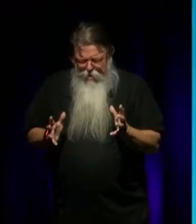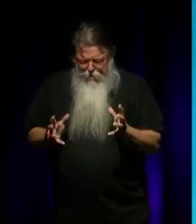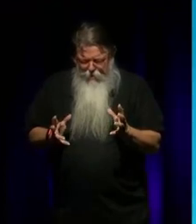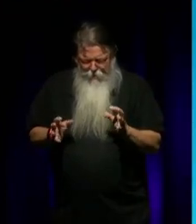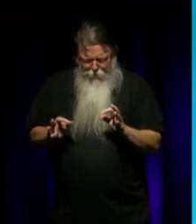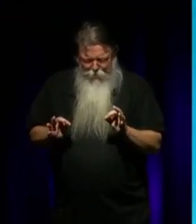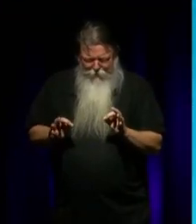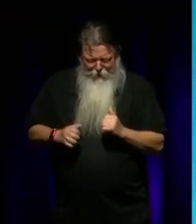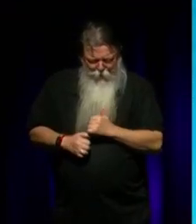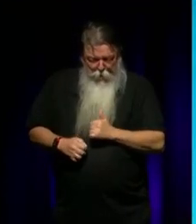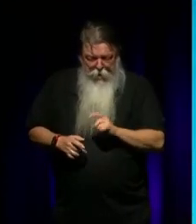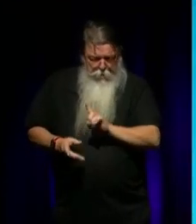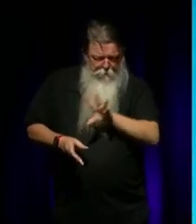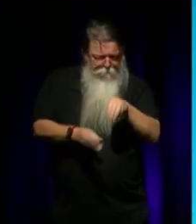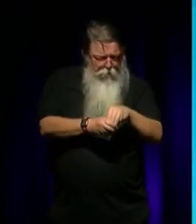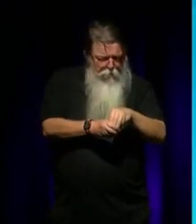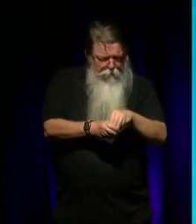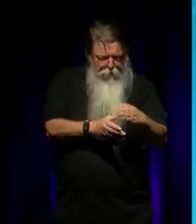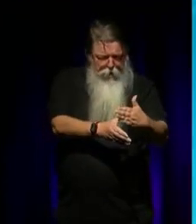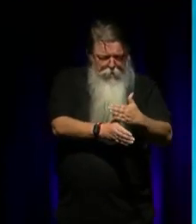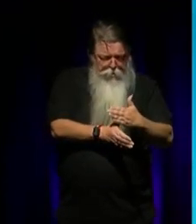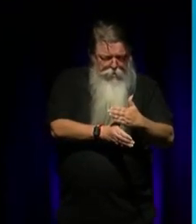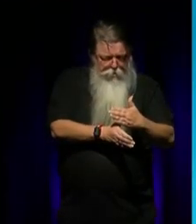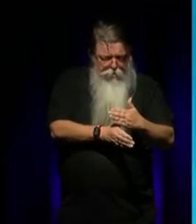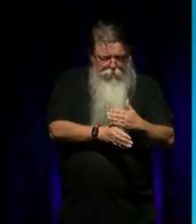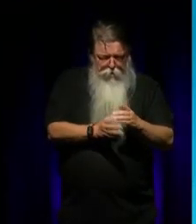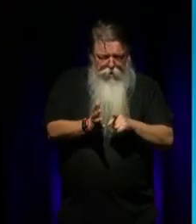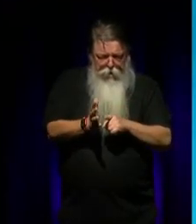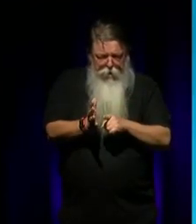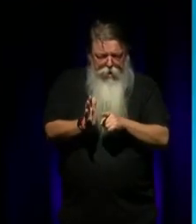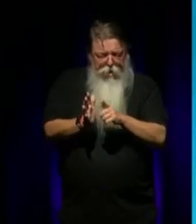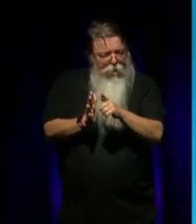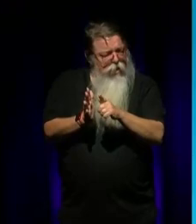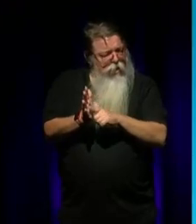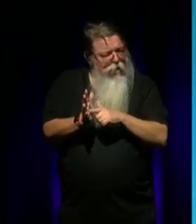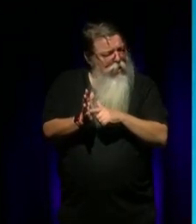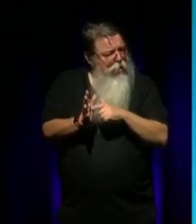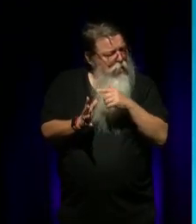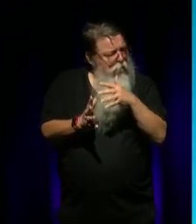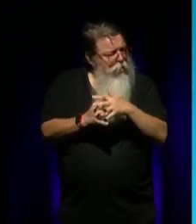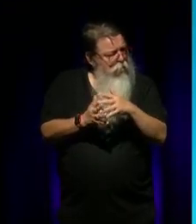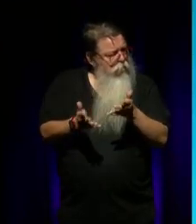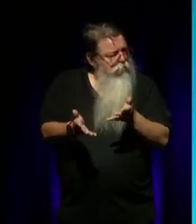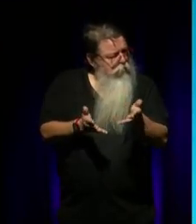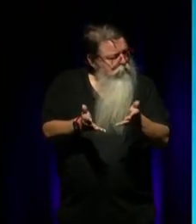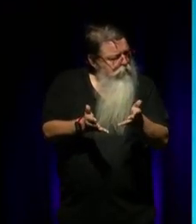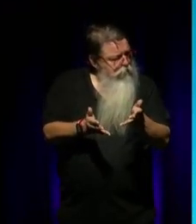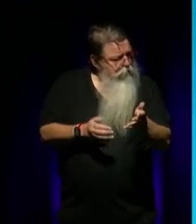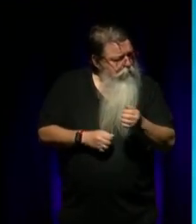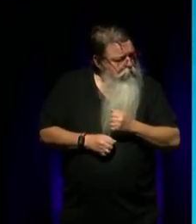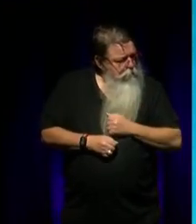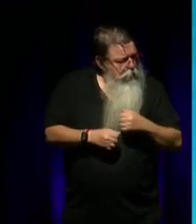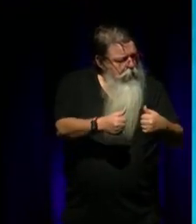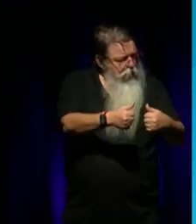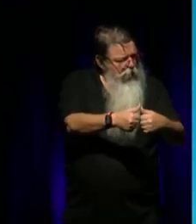and Torres Strait Islander Legal Service, and Barry Walsh was a partner of my auntie, my cousin, I call her